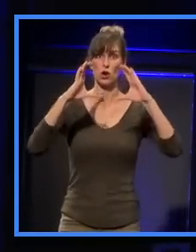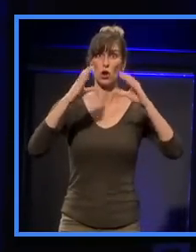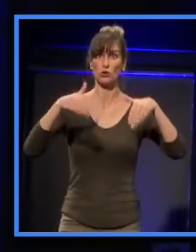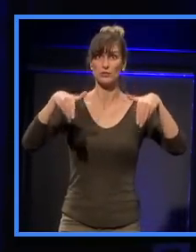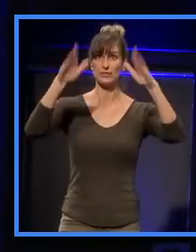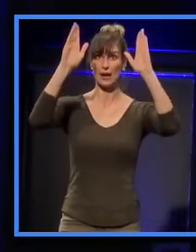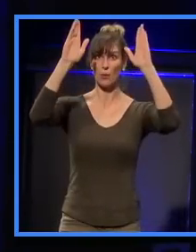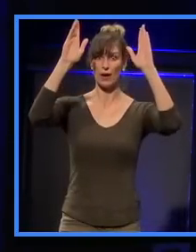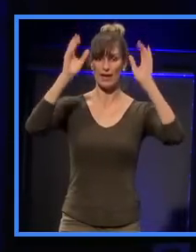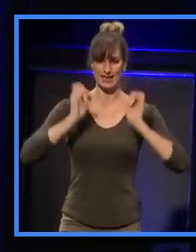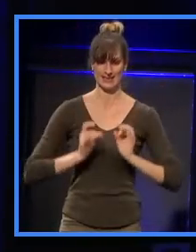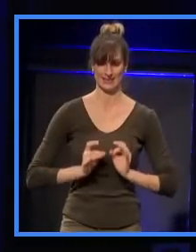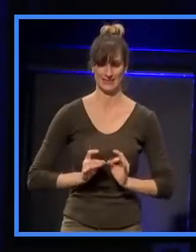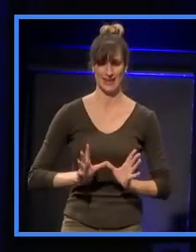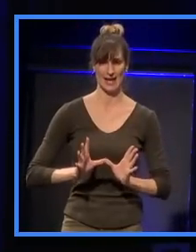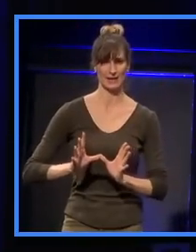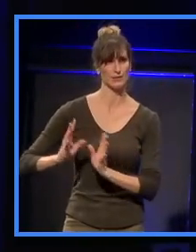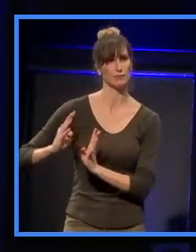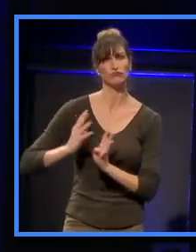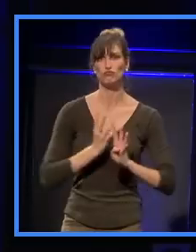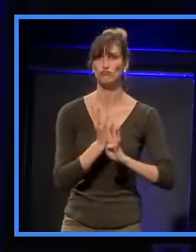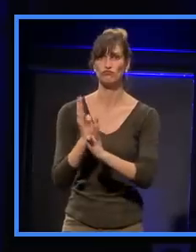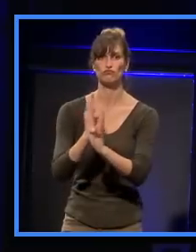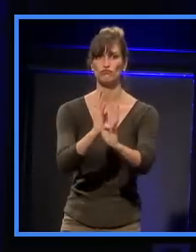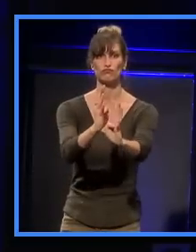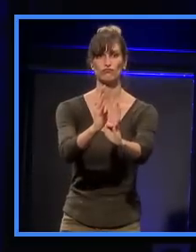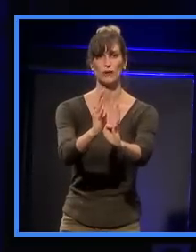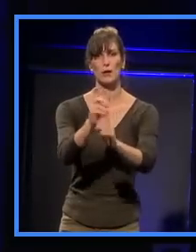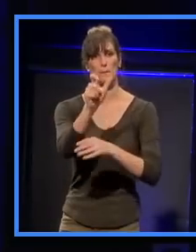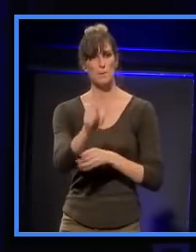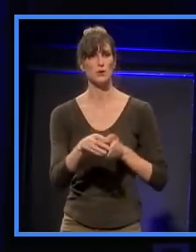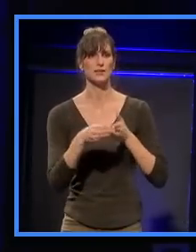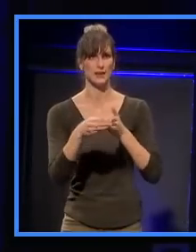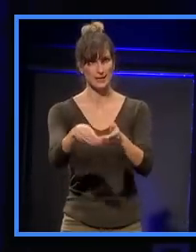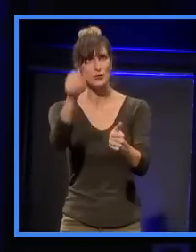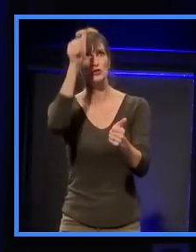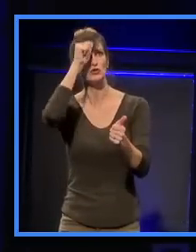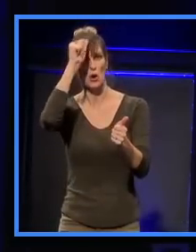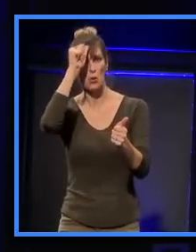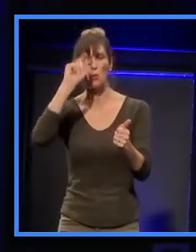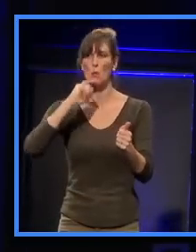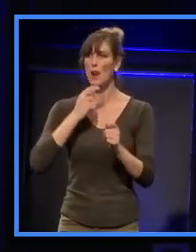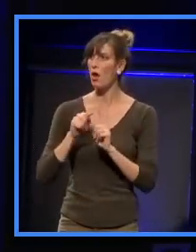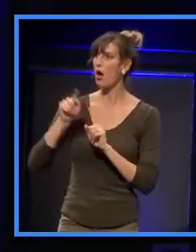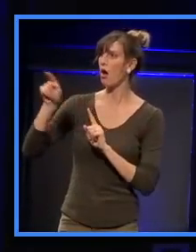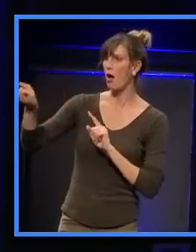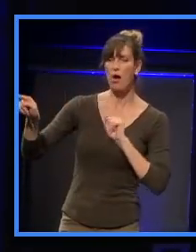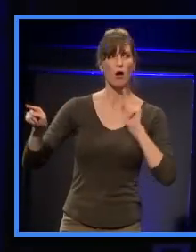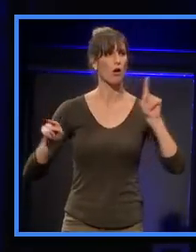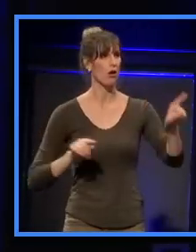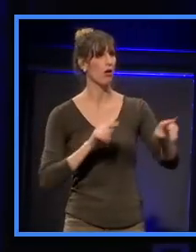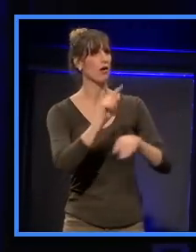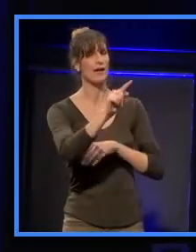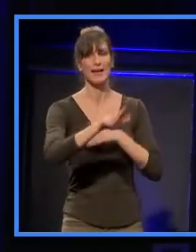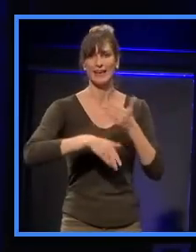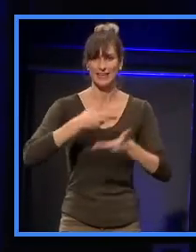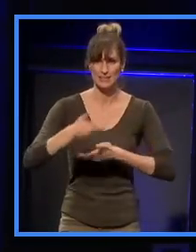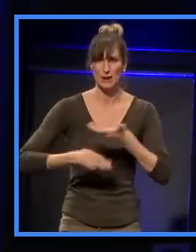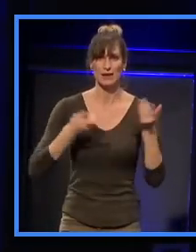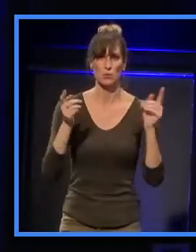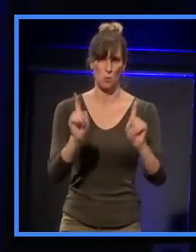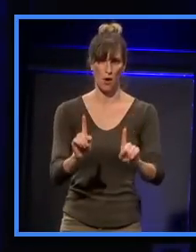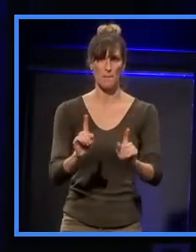walking tours where you'll be taken around by some very knowledgeable people who will point out the things you need to see and give you some further